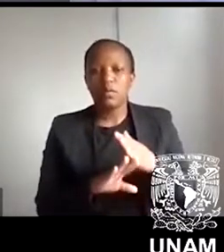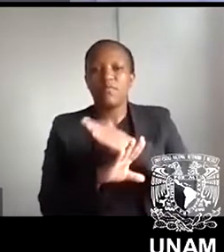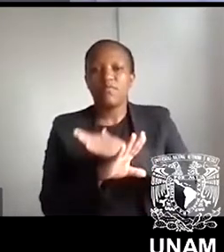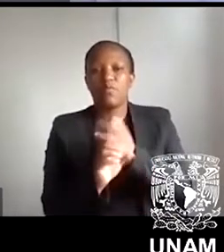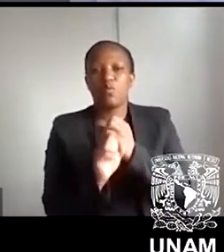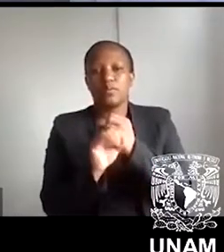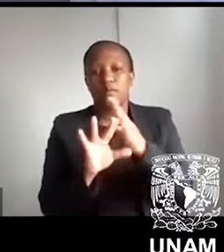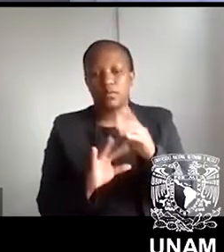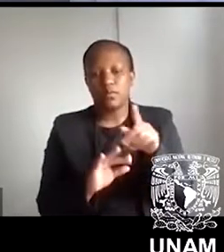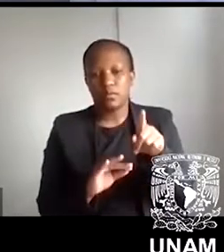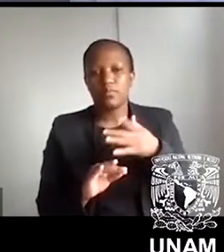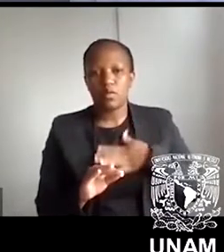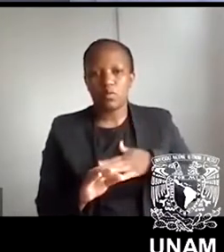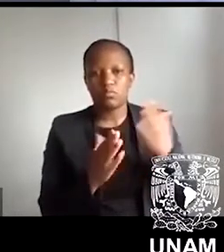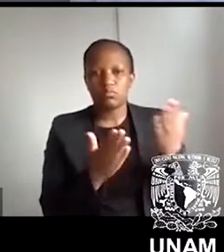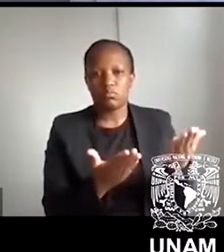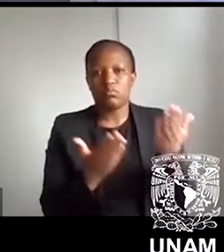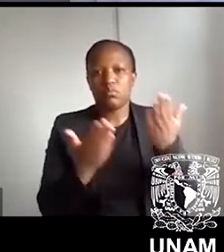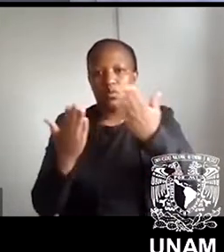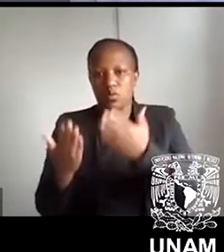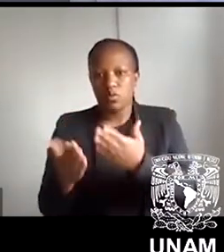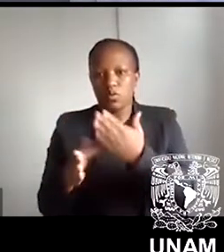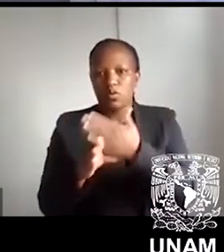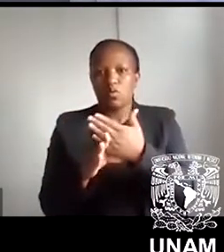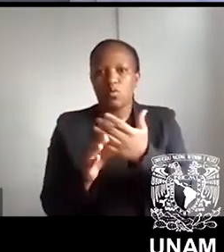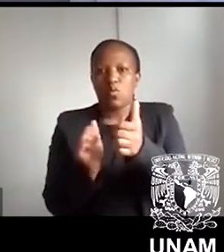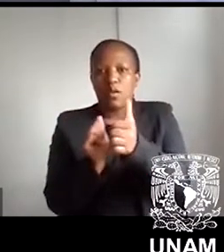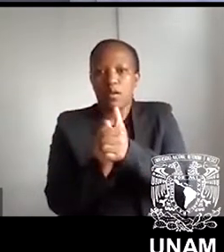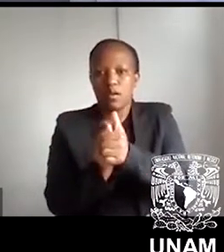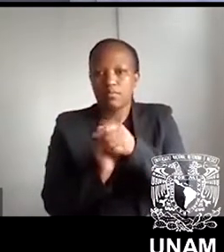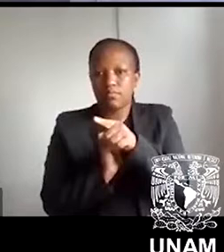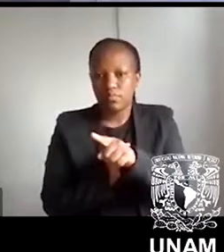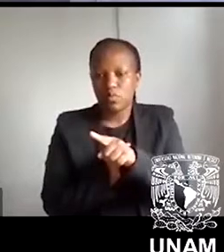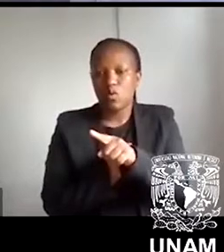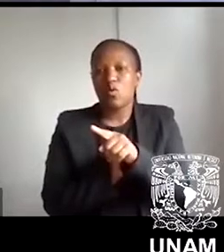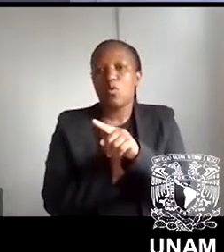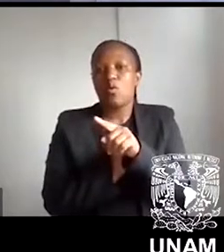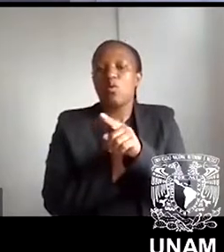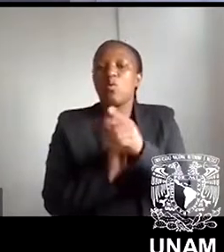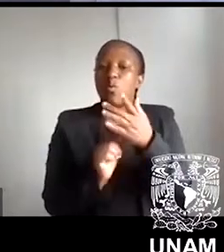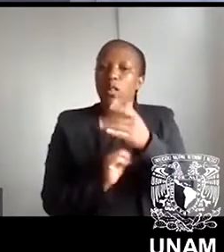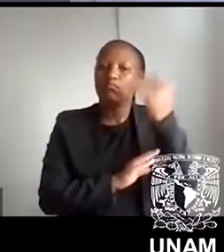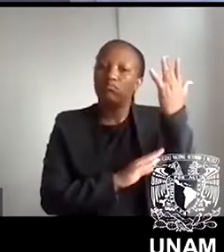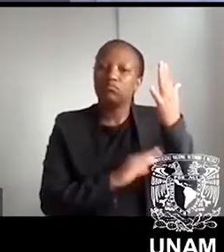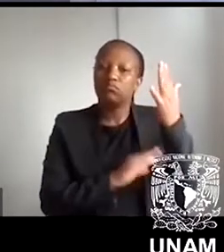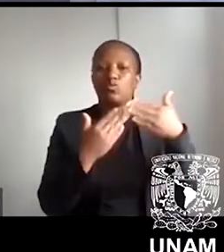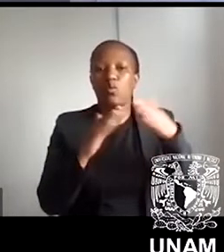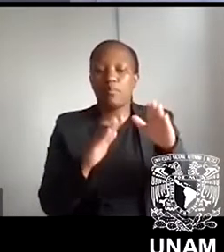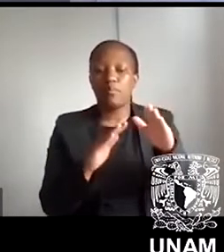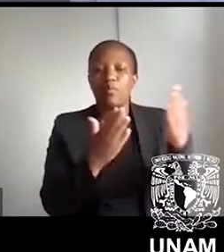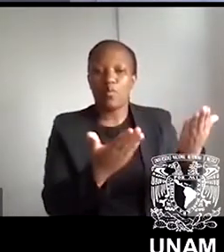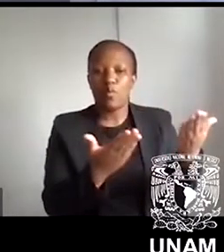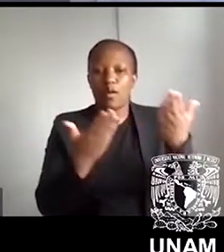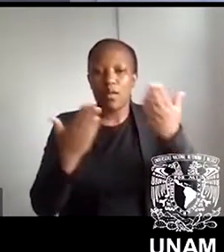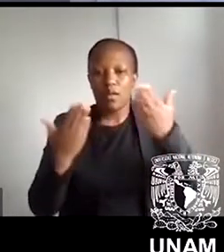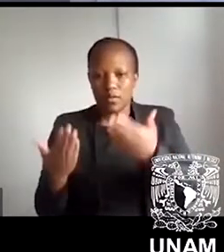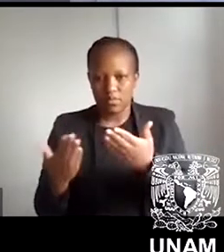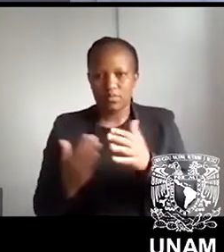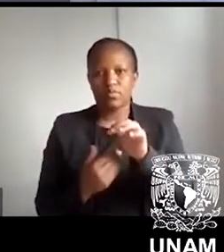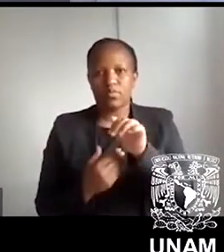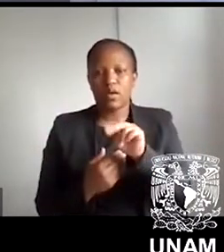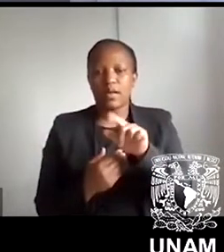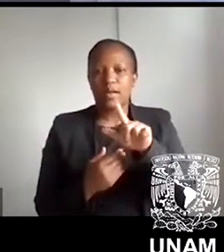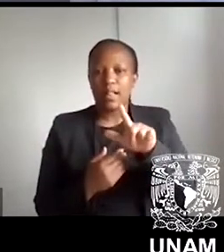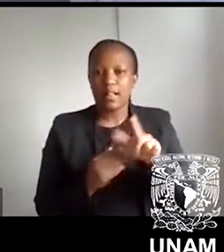to UNAM and BITS colleagues who will give some brief welcoming remarks. So please welcome Anel Pérez. Anel Pérez is the